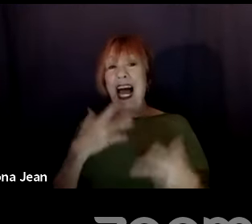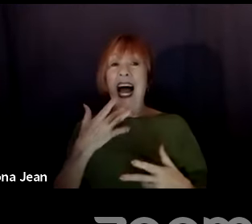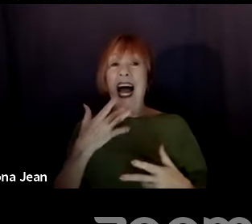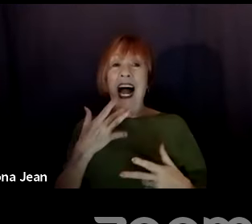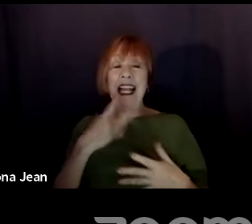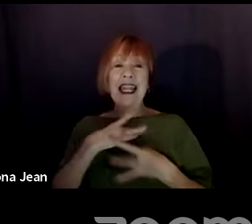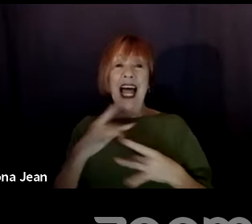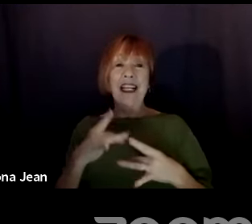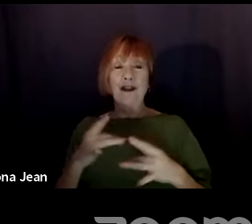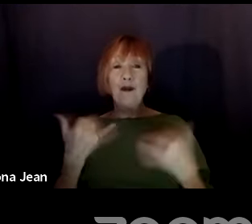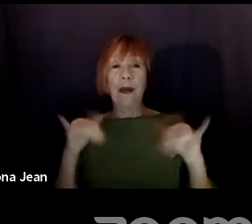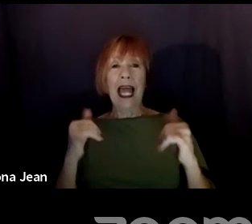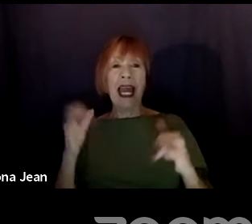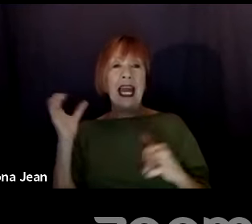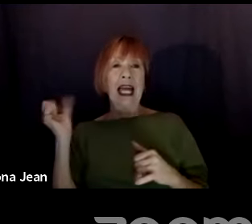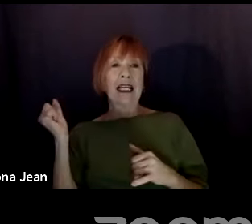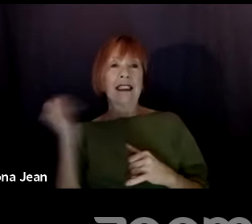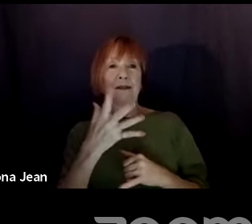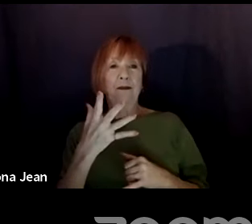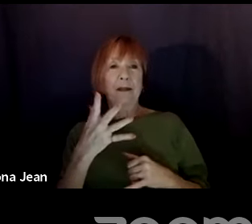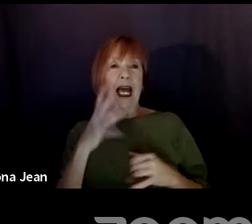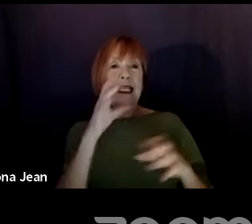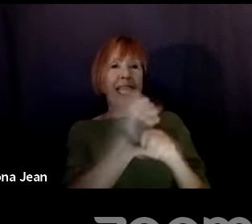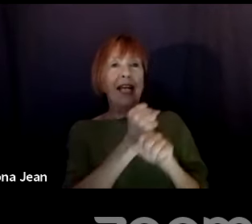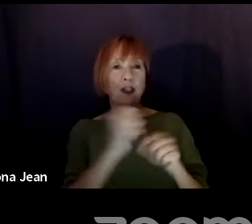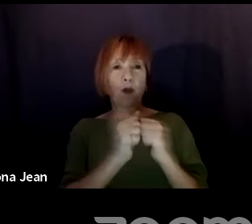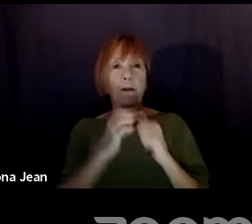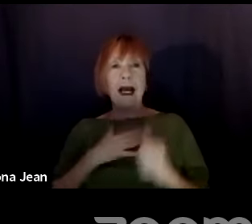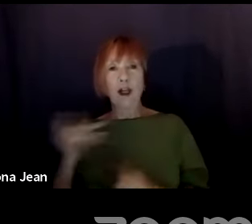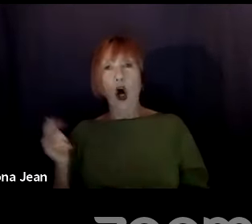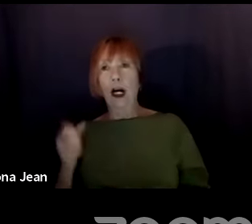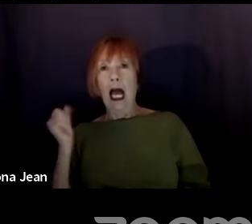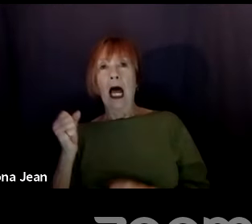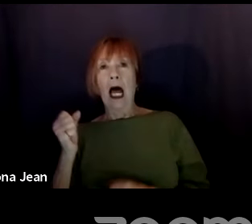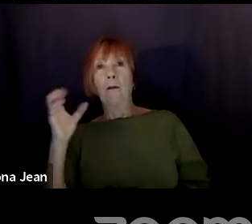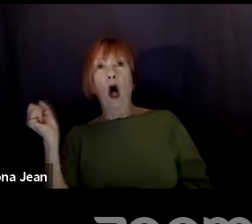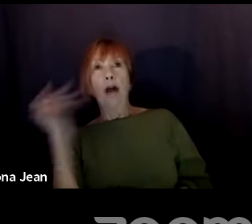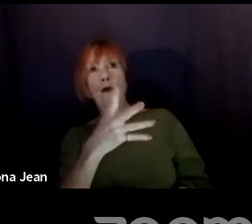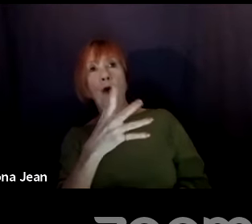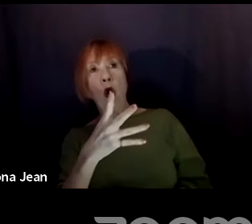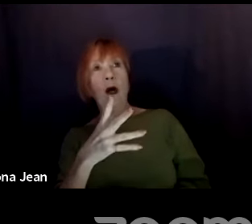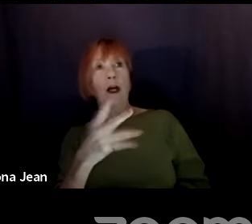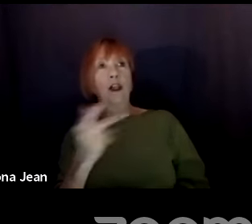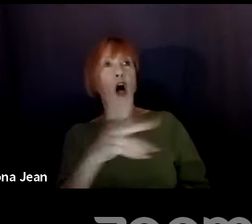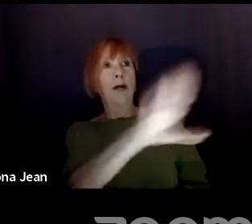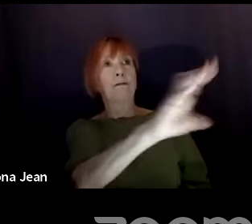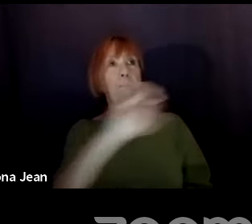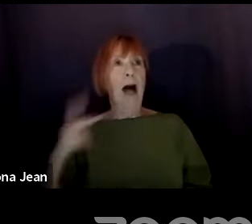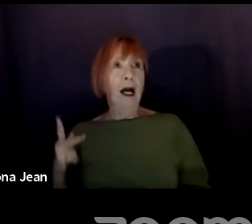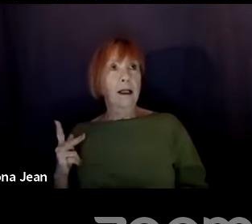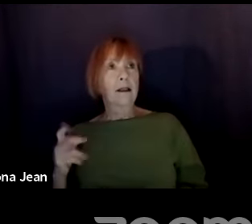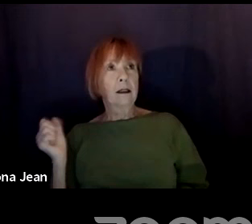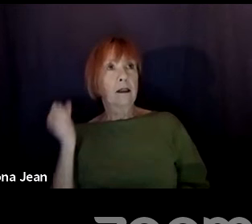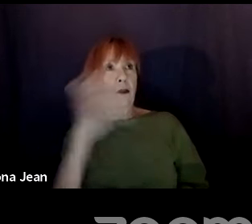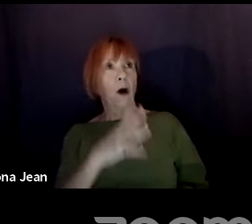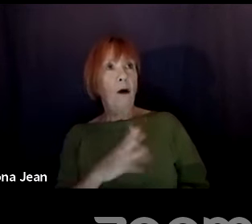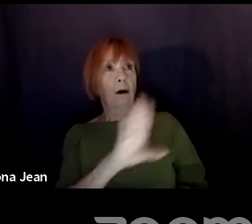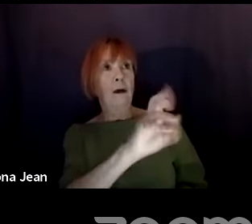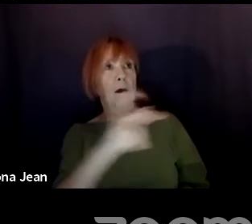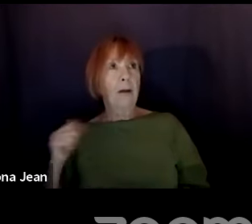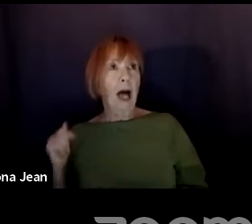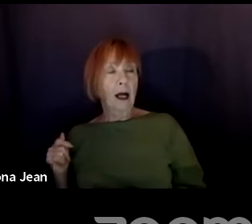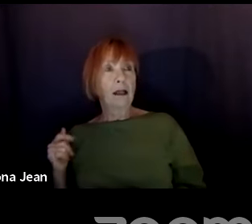So I throw the ball. She brings it back. I throw the ball. She brings it back. I throw it farther. She brings it back. We both relax.